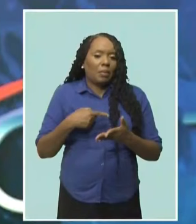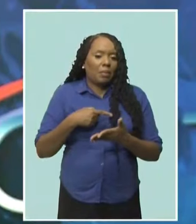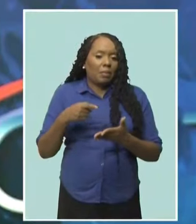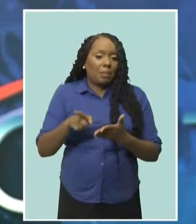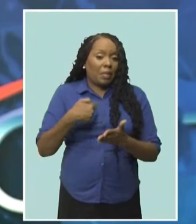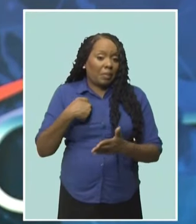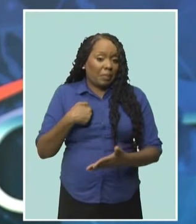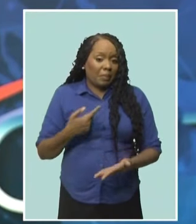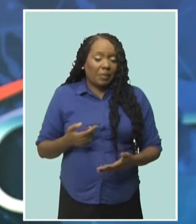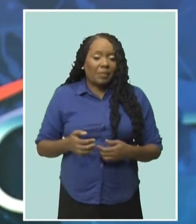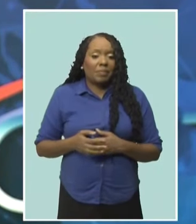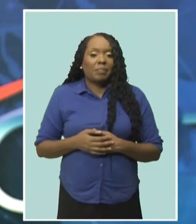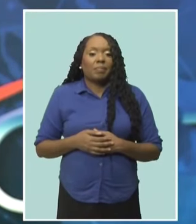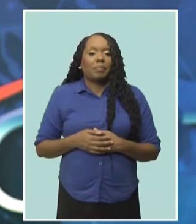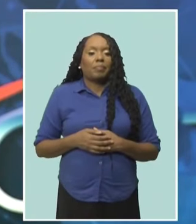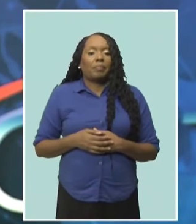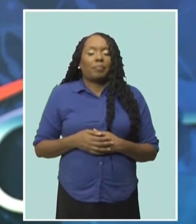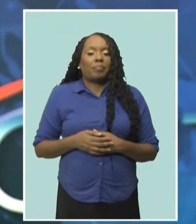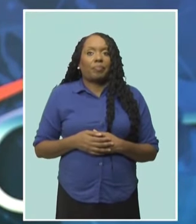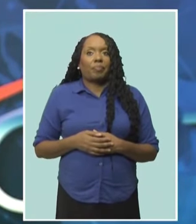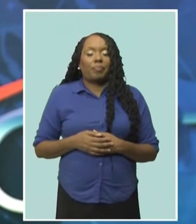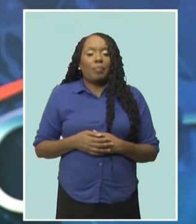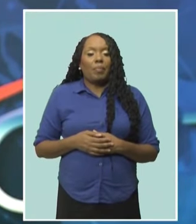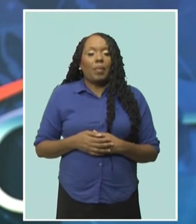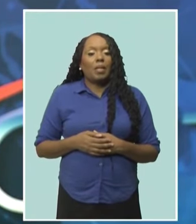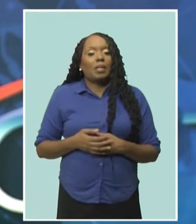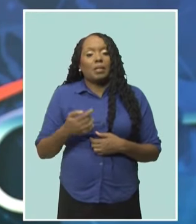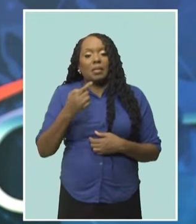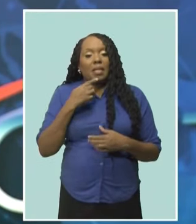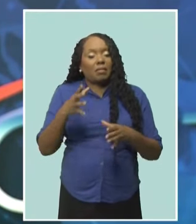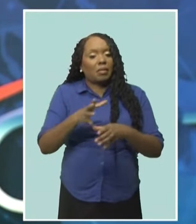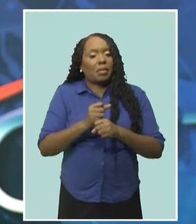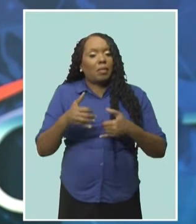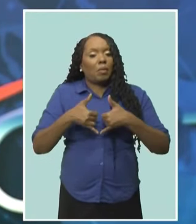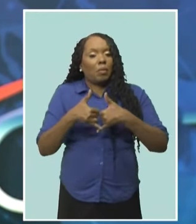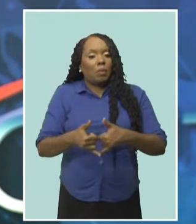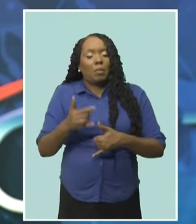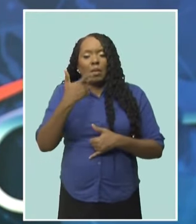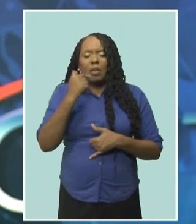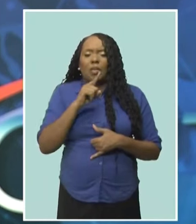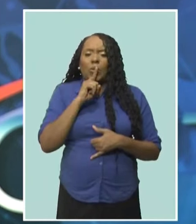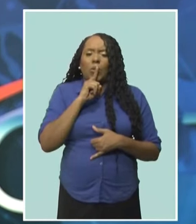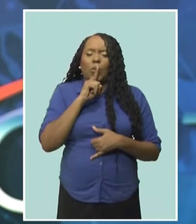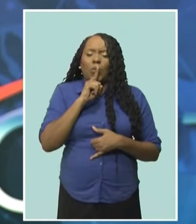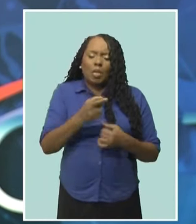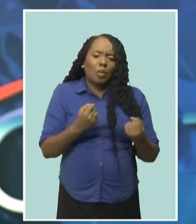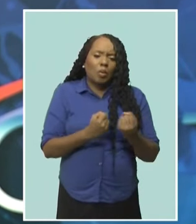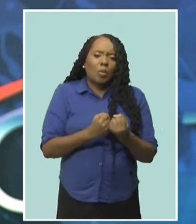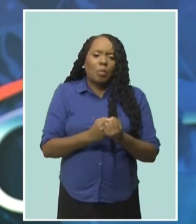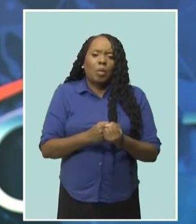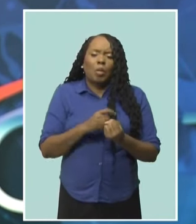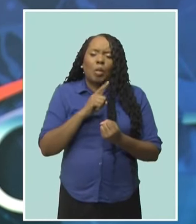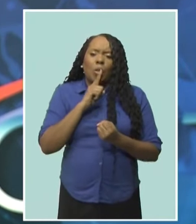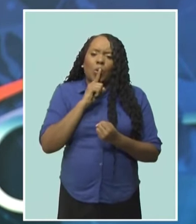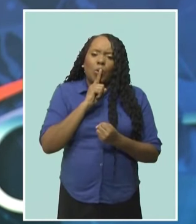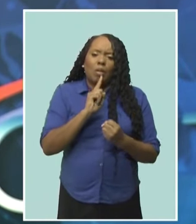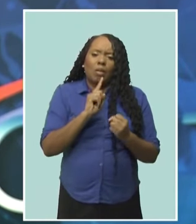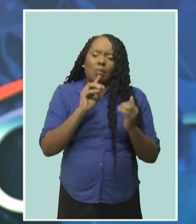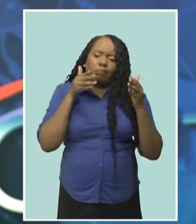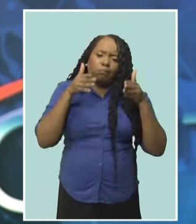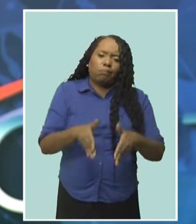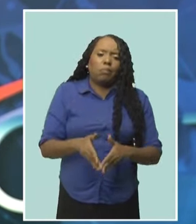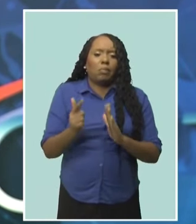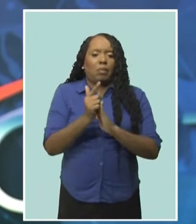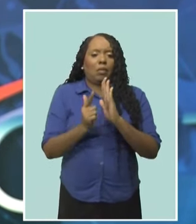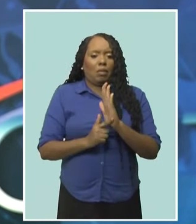Sir David Simmons says he and his colleagues are recipients of the awards because of their dedication to the law. He says the